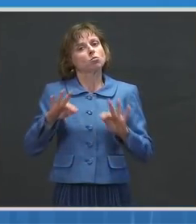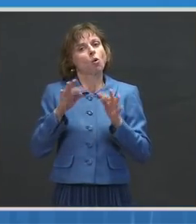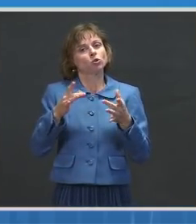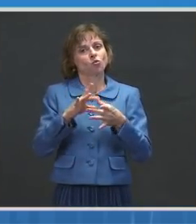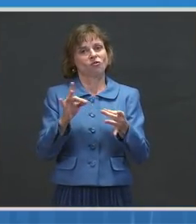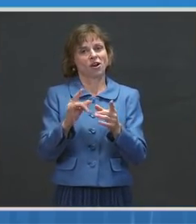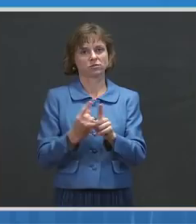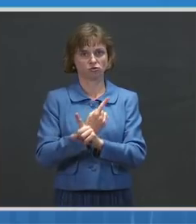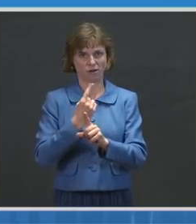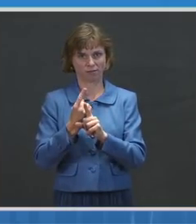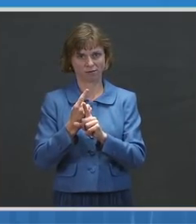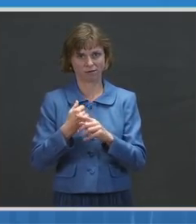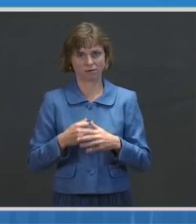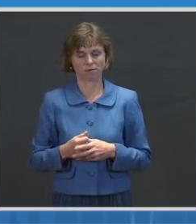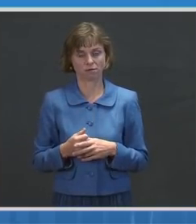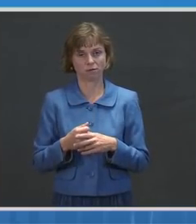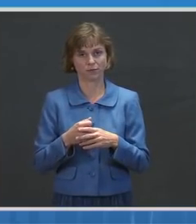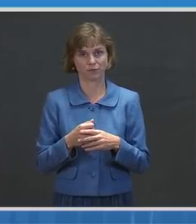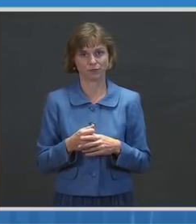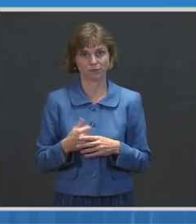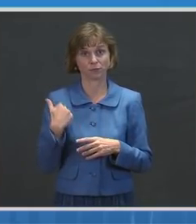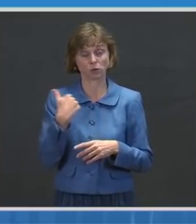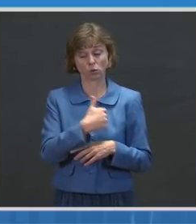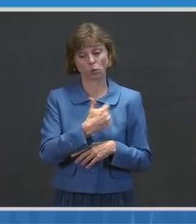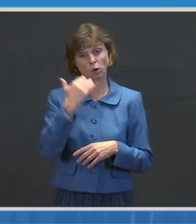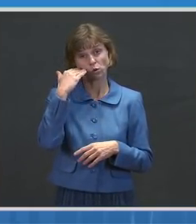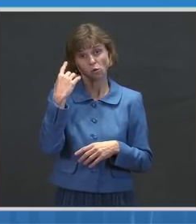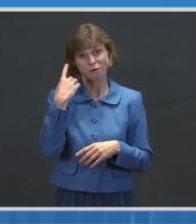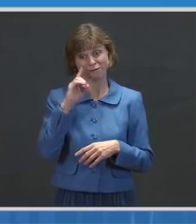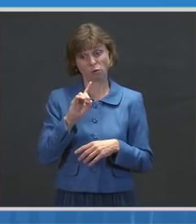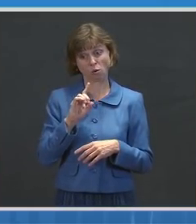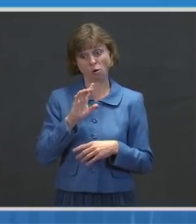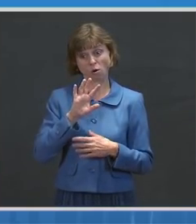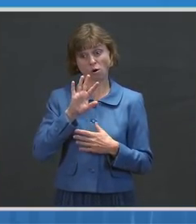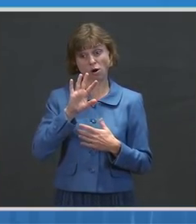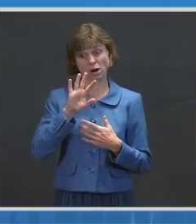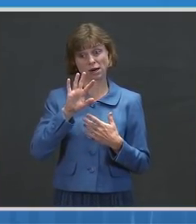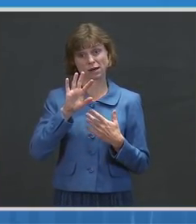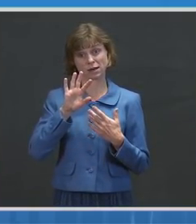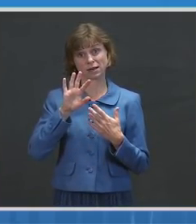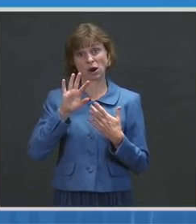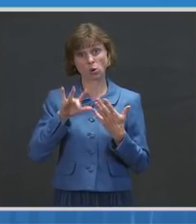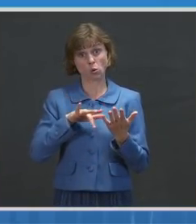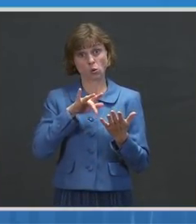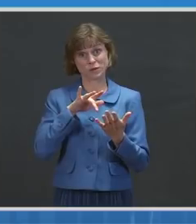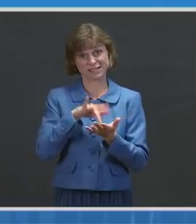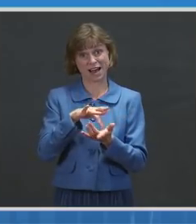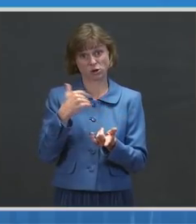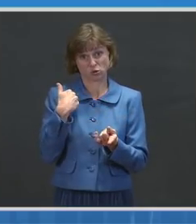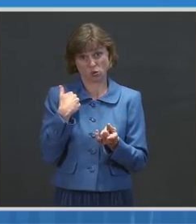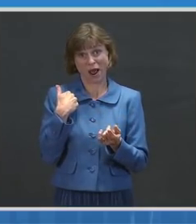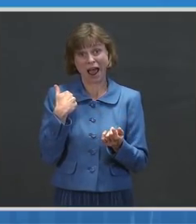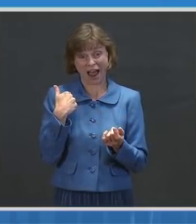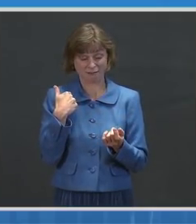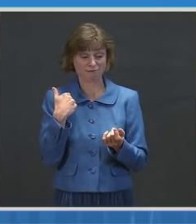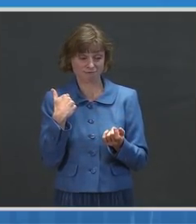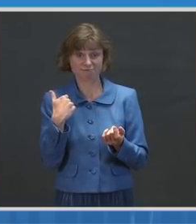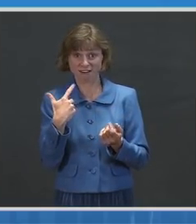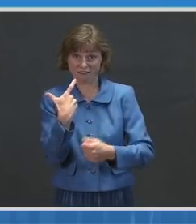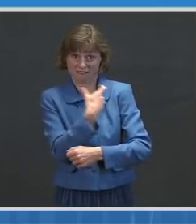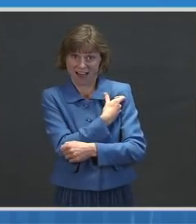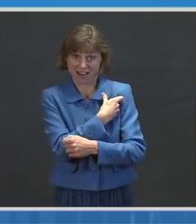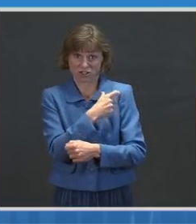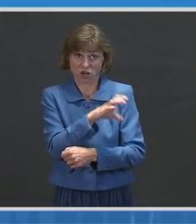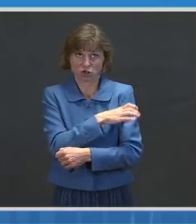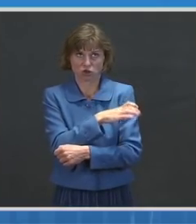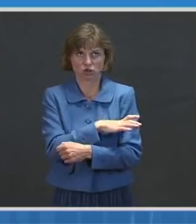that for the centers that have vaccination clinics, the median number of people — and this was